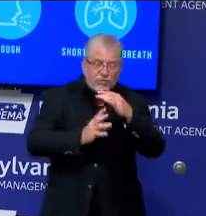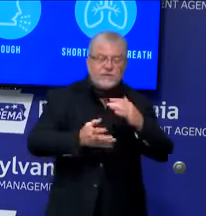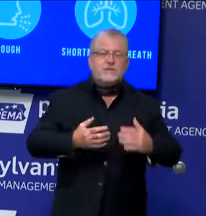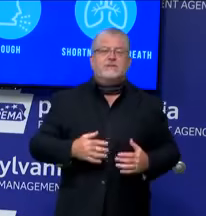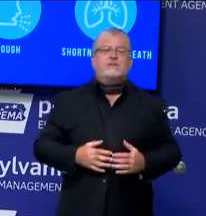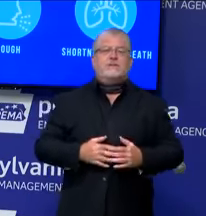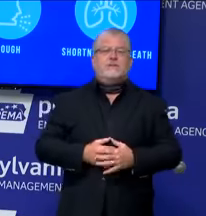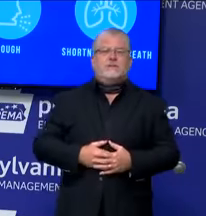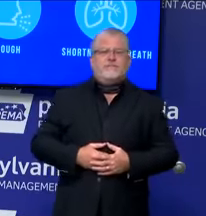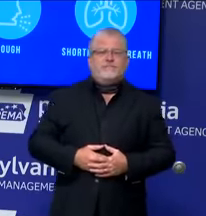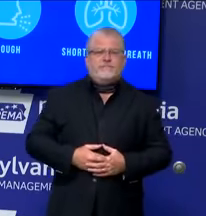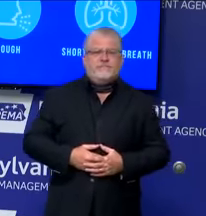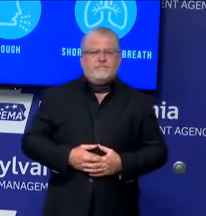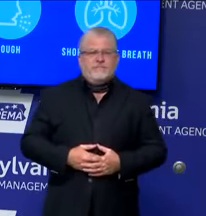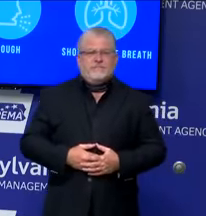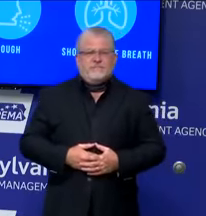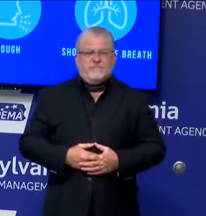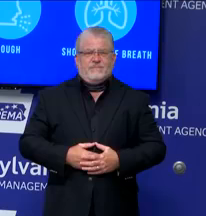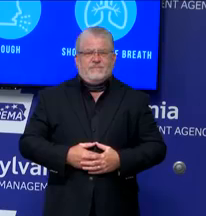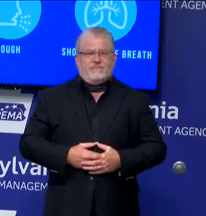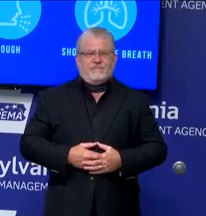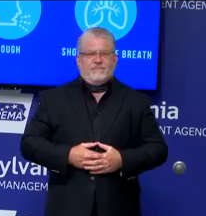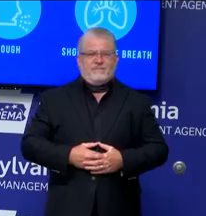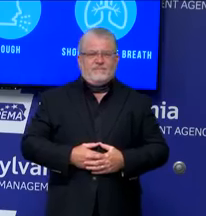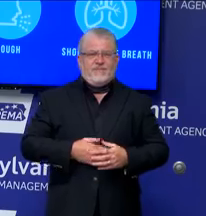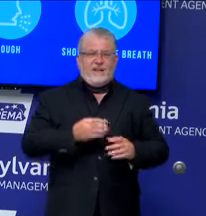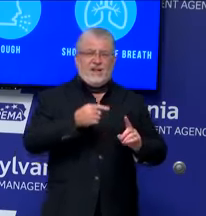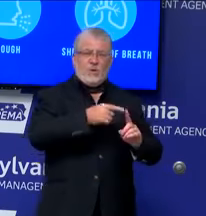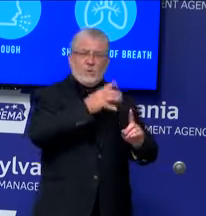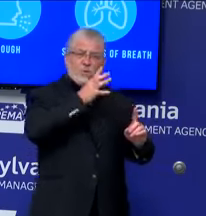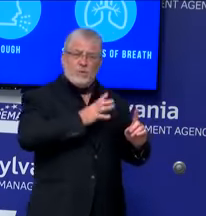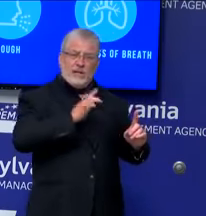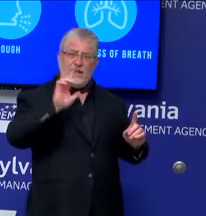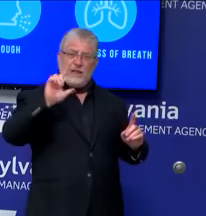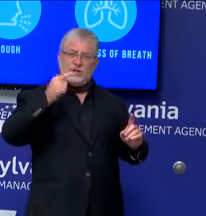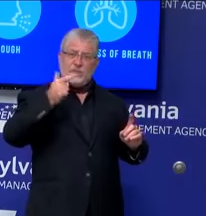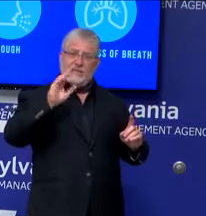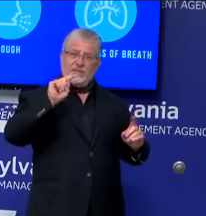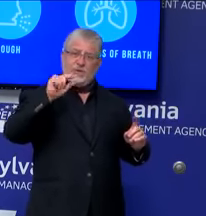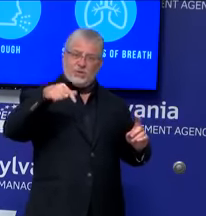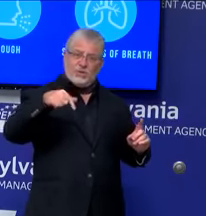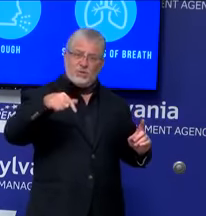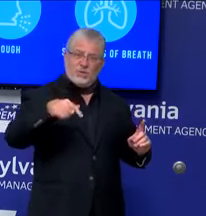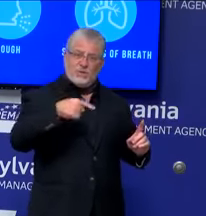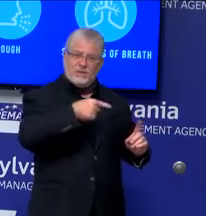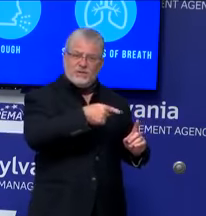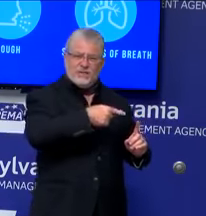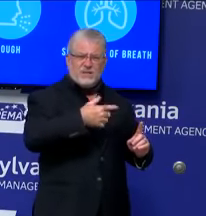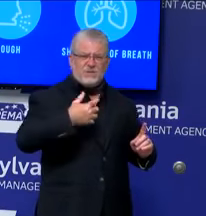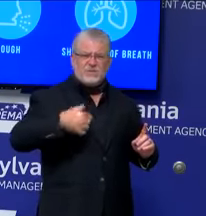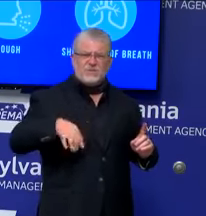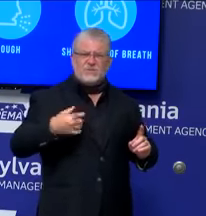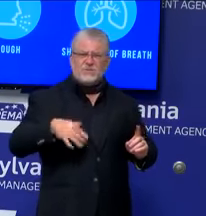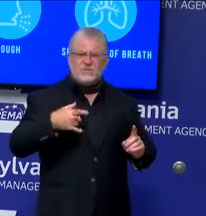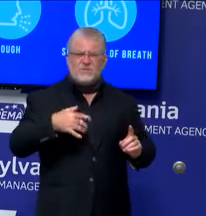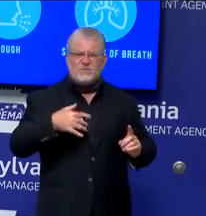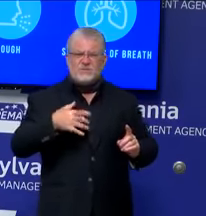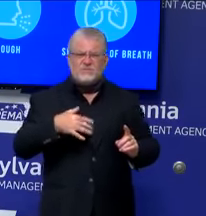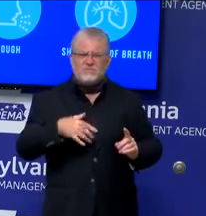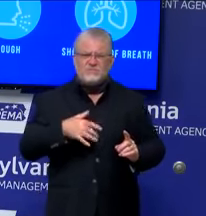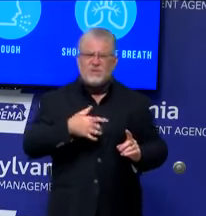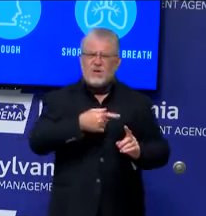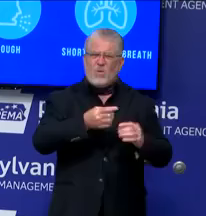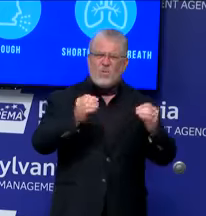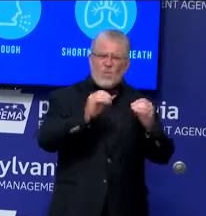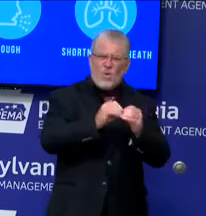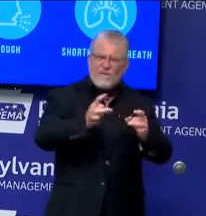likely to suffer violence and even murder. We have not made progress unless we have all made progress.